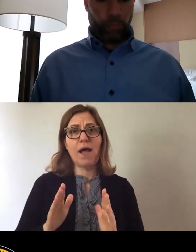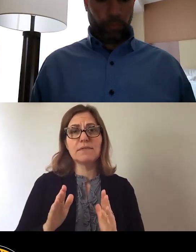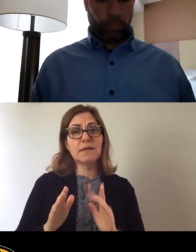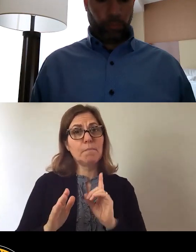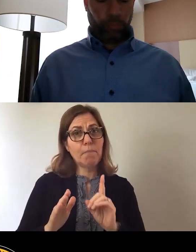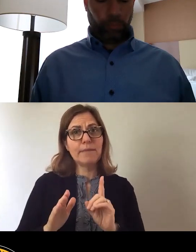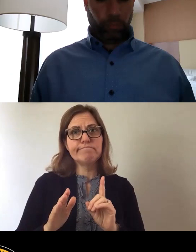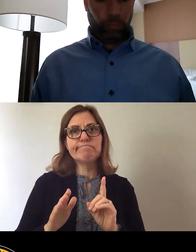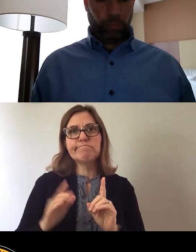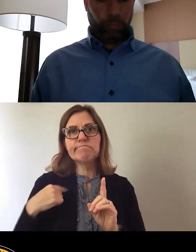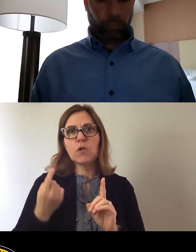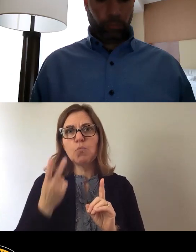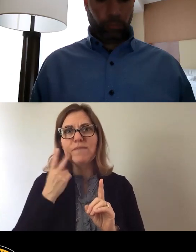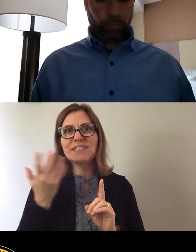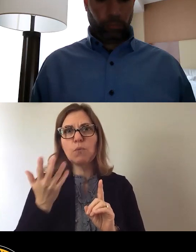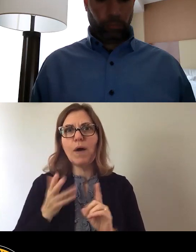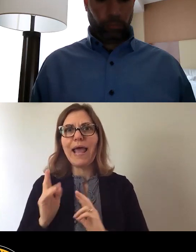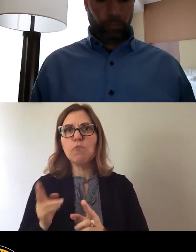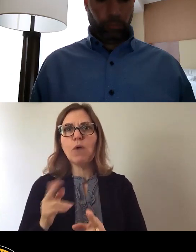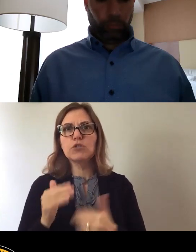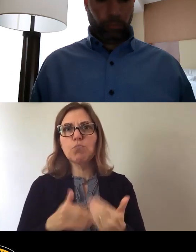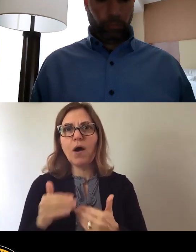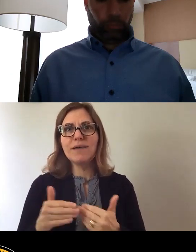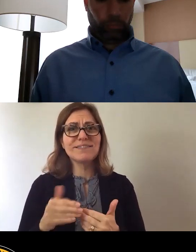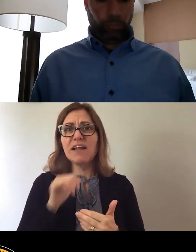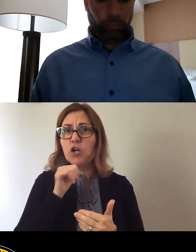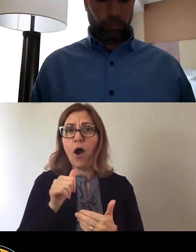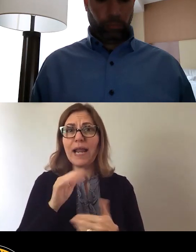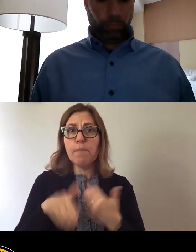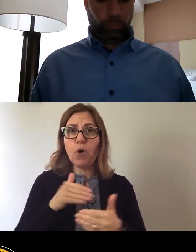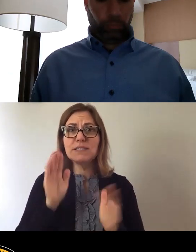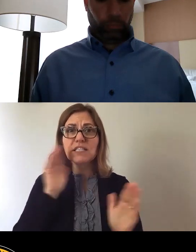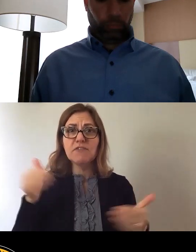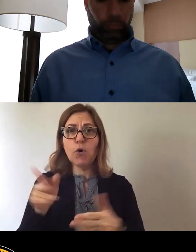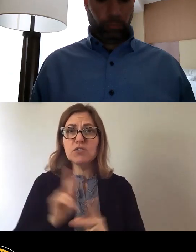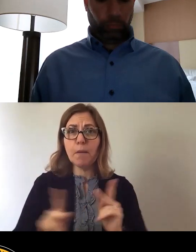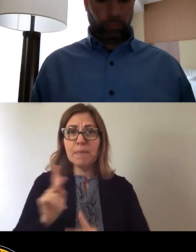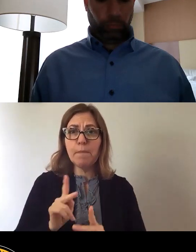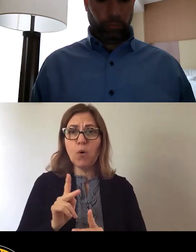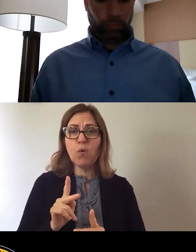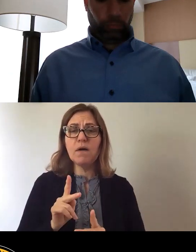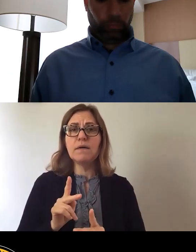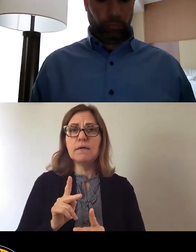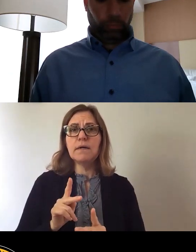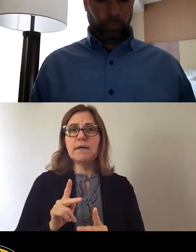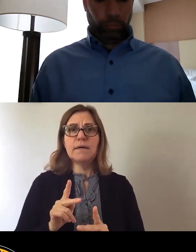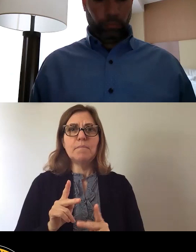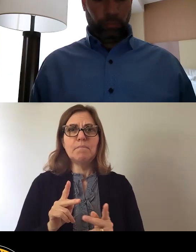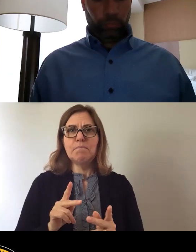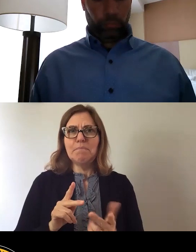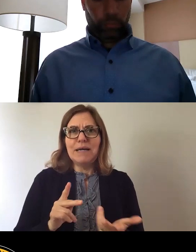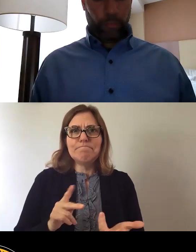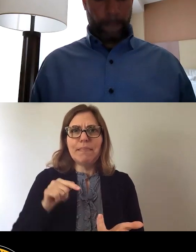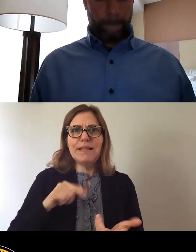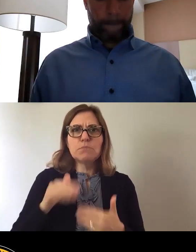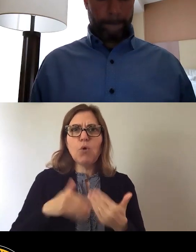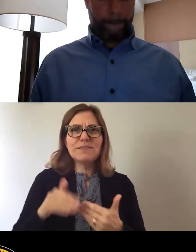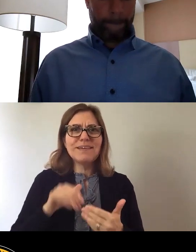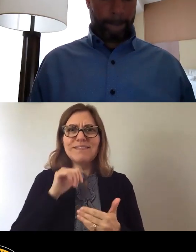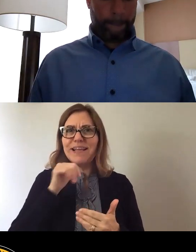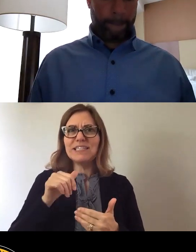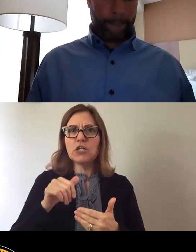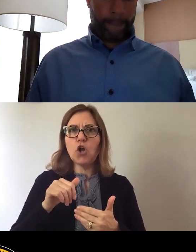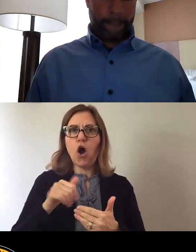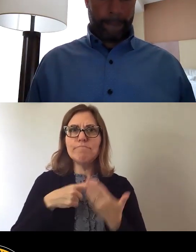is a rushed process, not a people-centered process that's deliberative and has consulted with the residents of the city of Pittsburgh